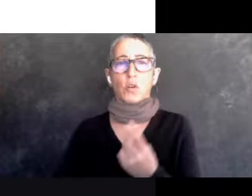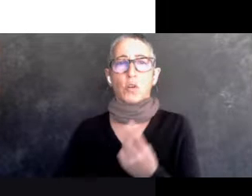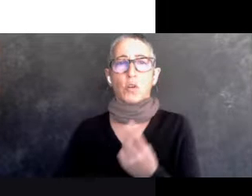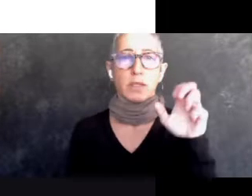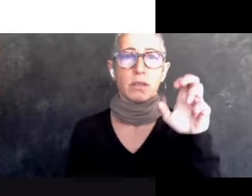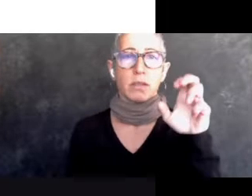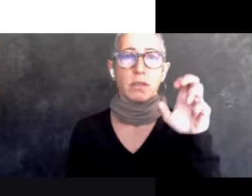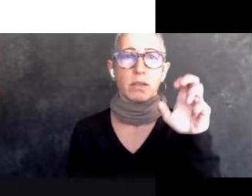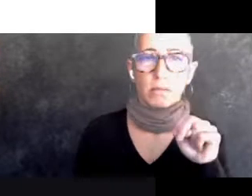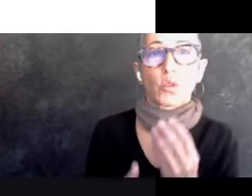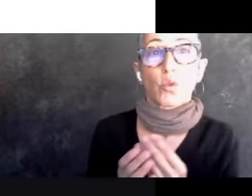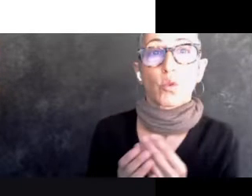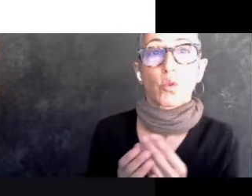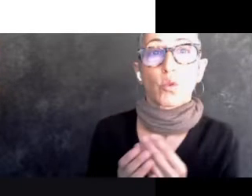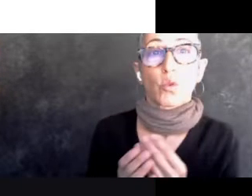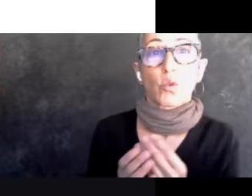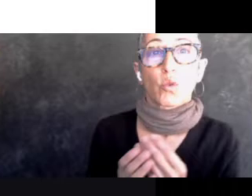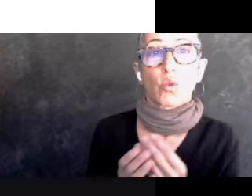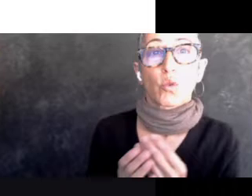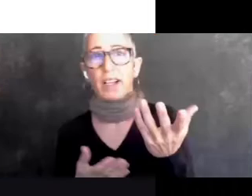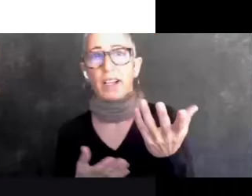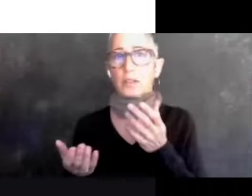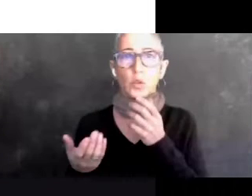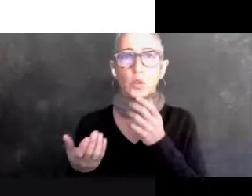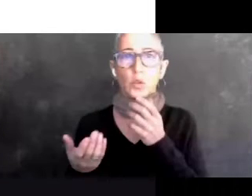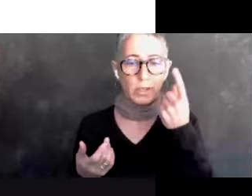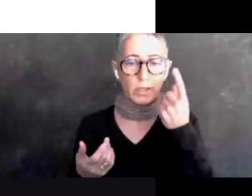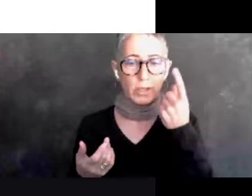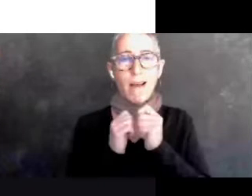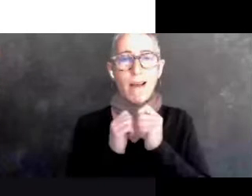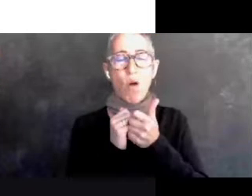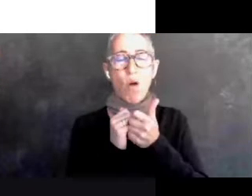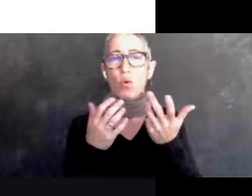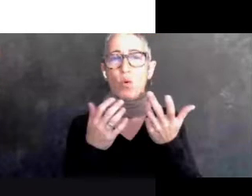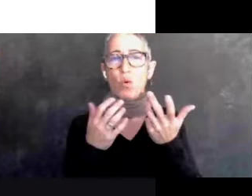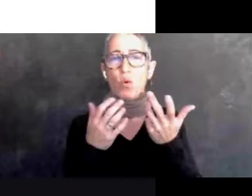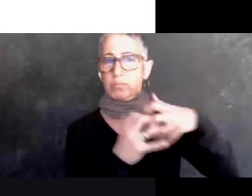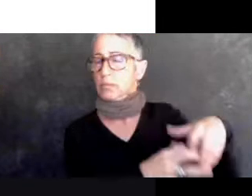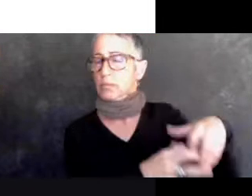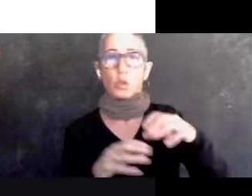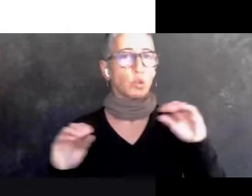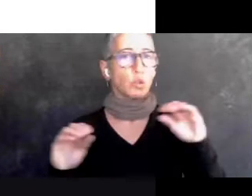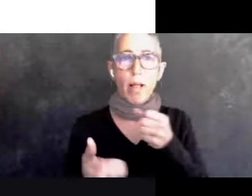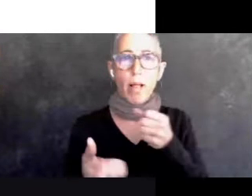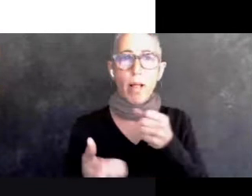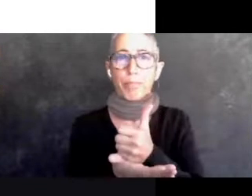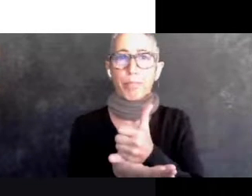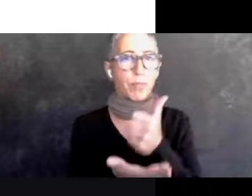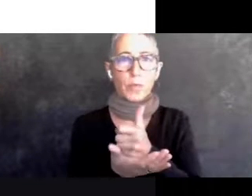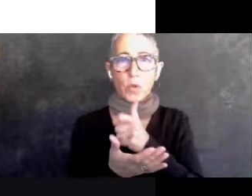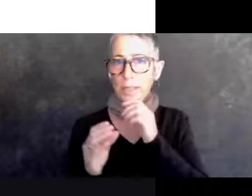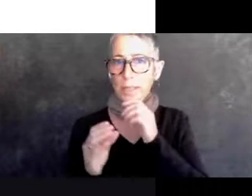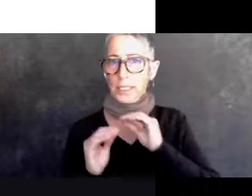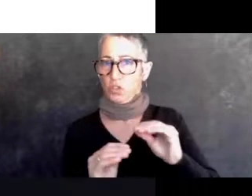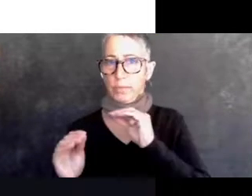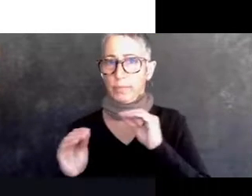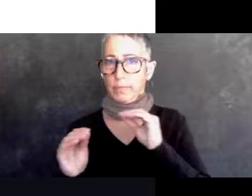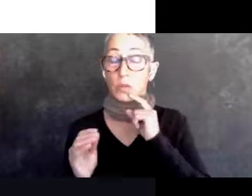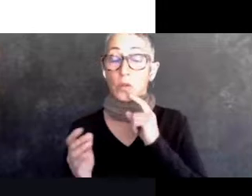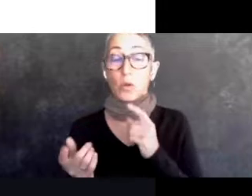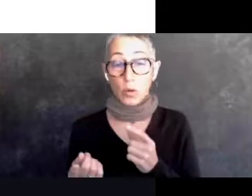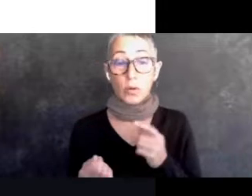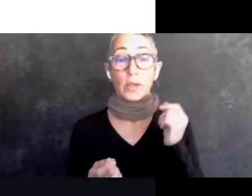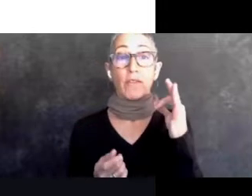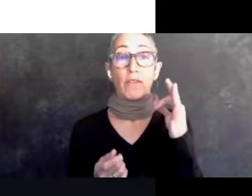how things Um, and you know, there's nobody to help them. And, and oftentimes if you go into a big